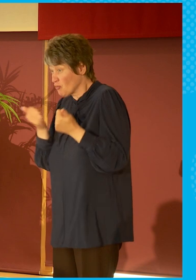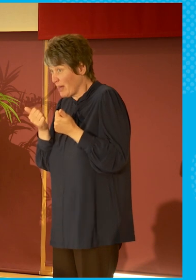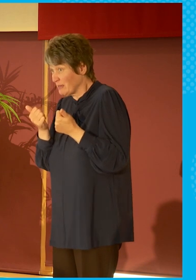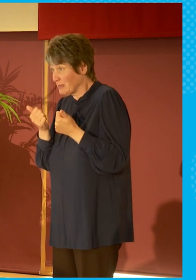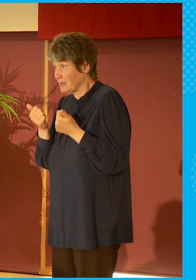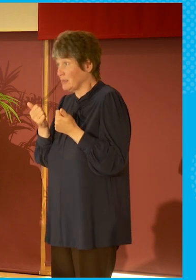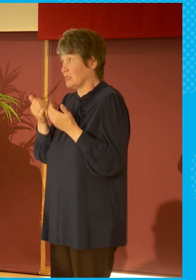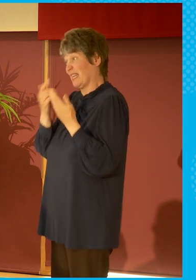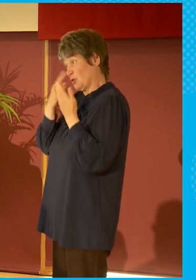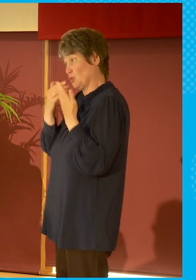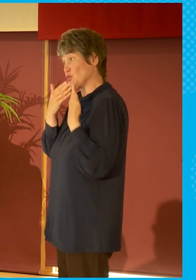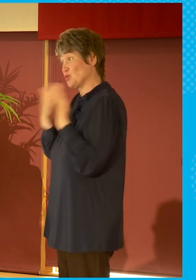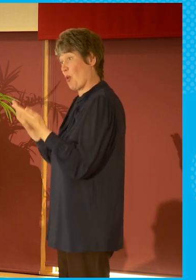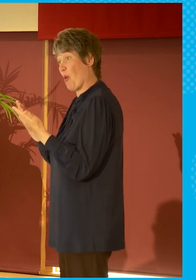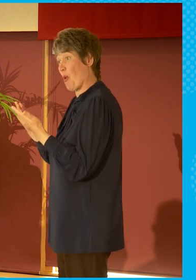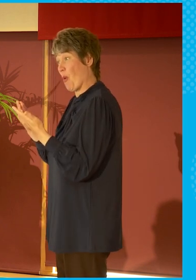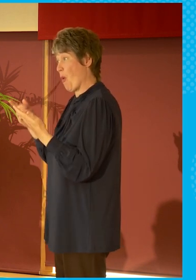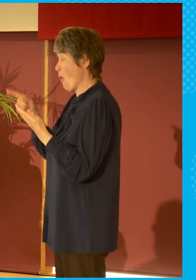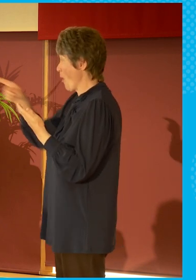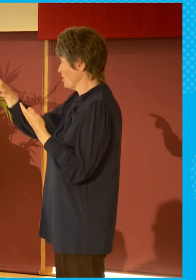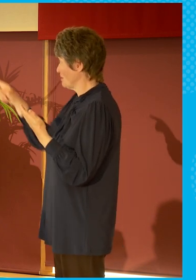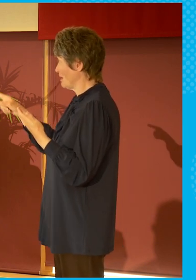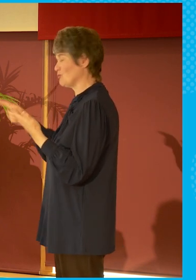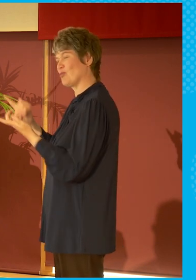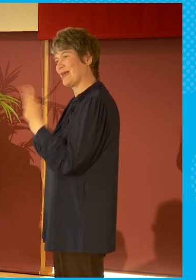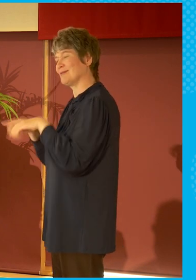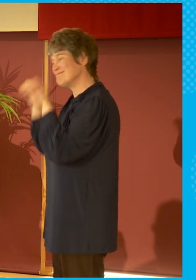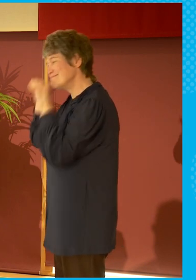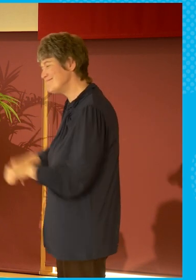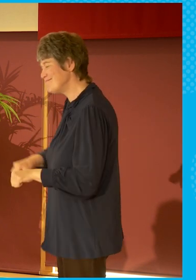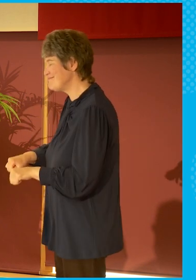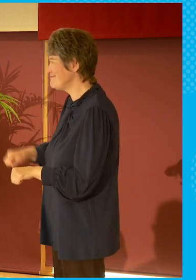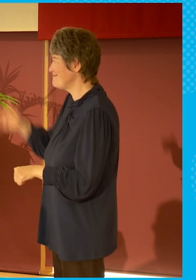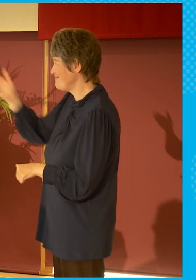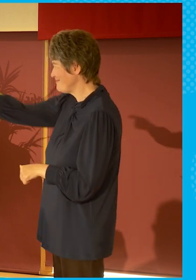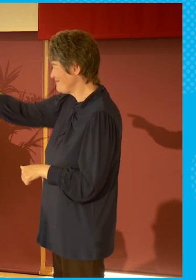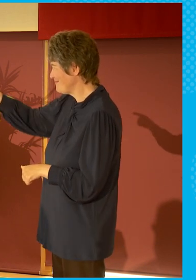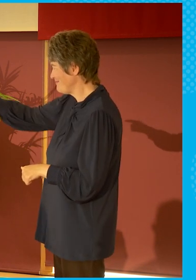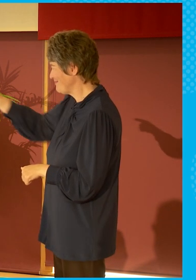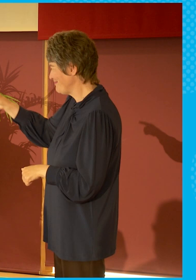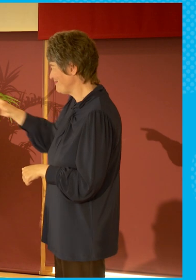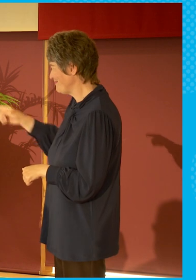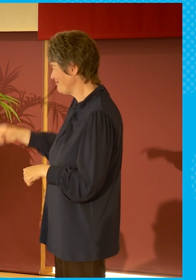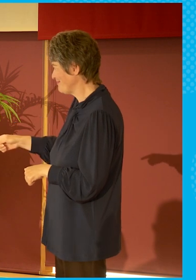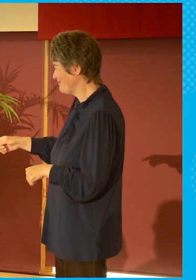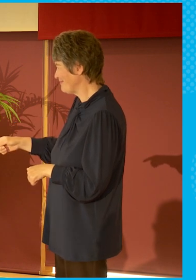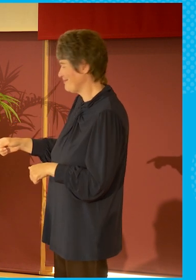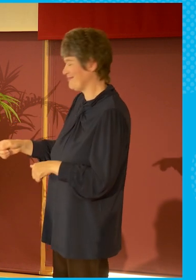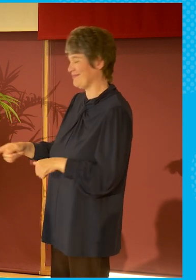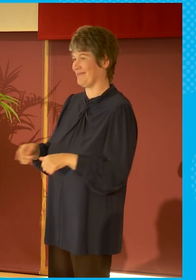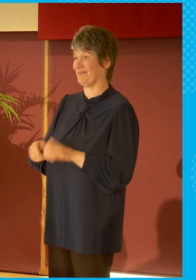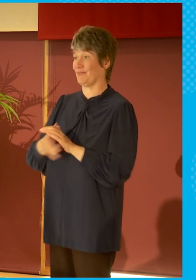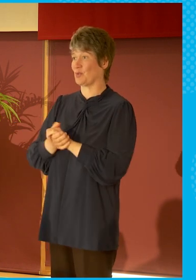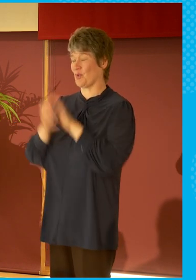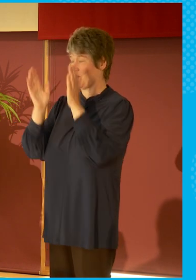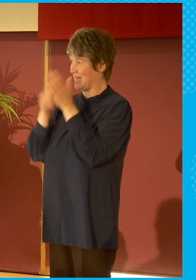Stuart Chesomere, Linda, Graeme Stouglas, Luke McCulloch and Professor Philip Schlesinger.